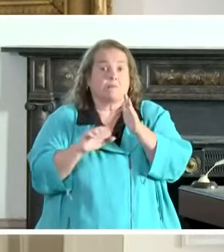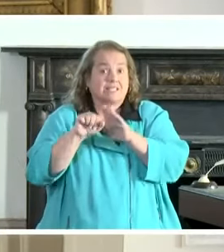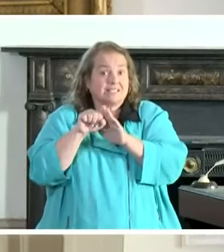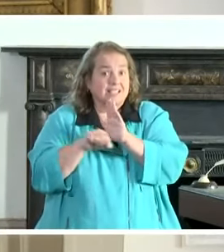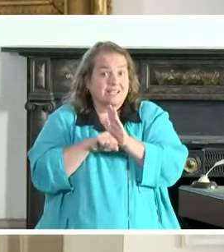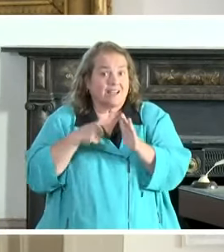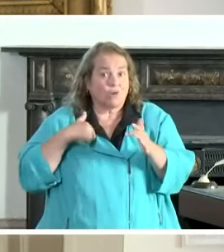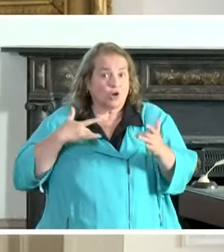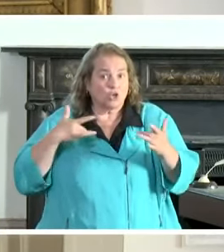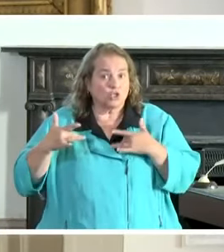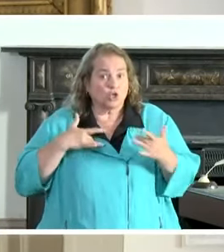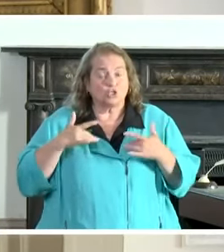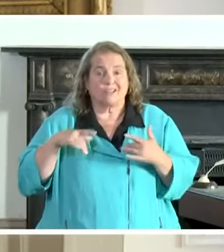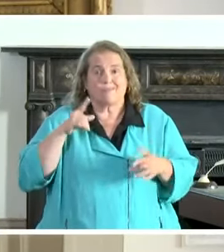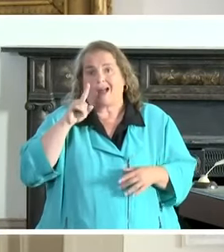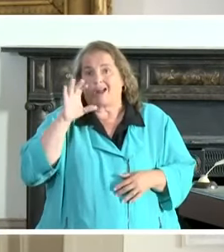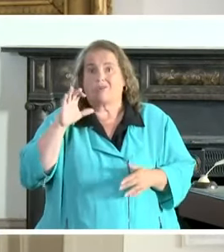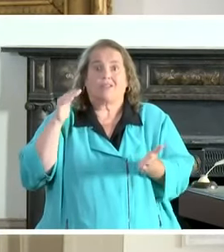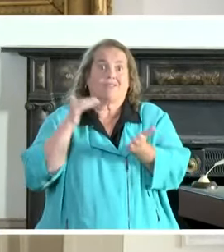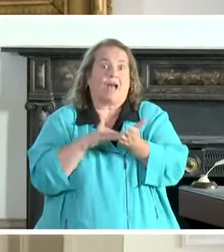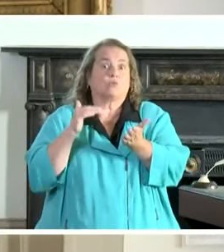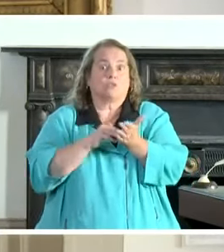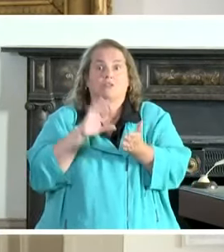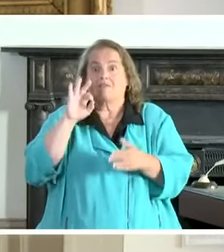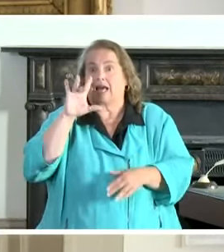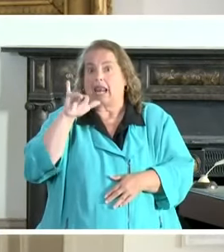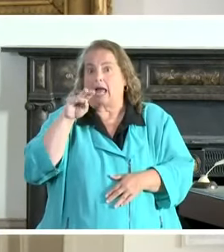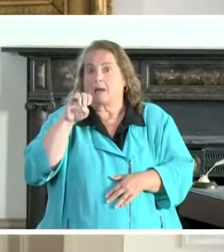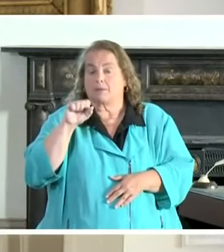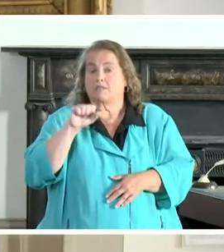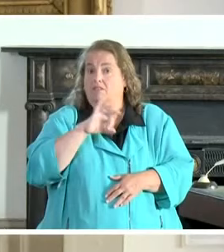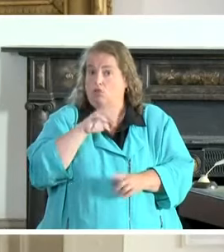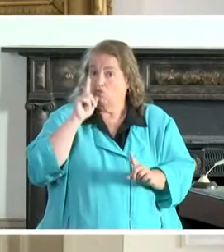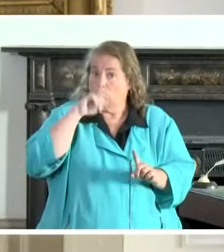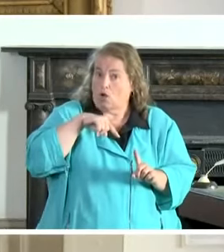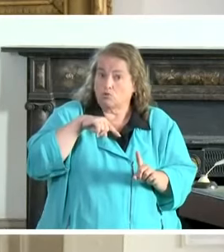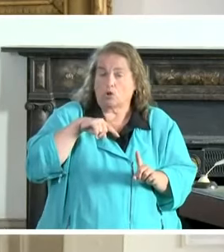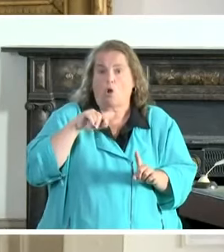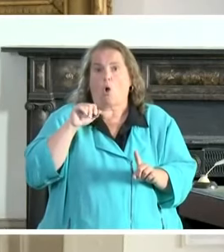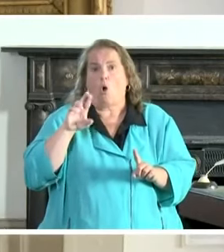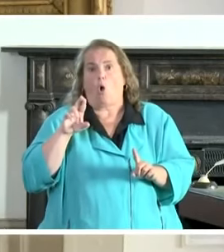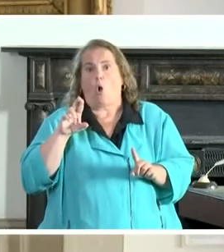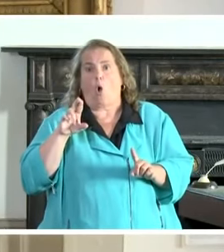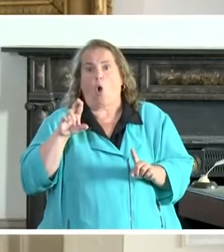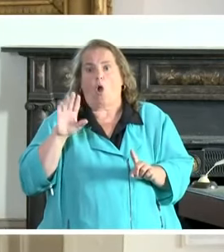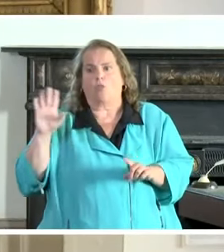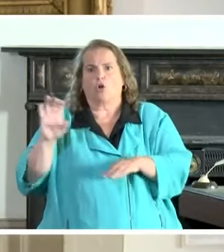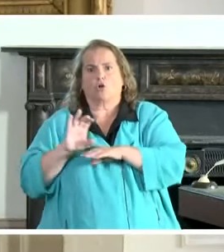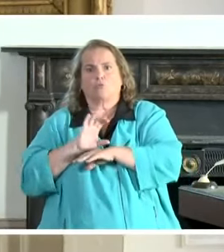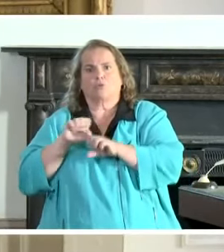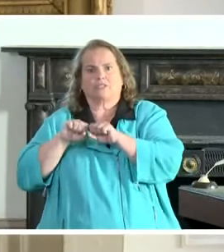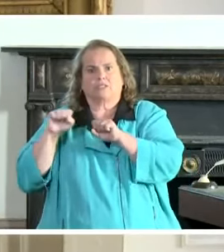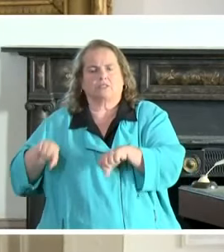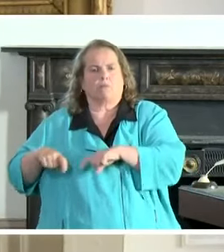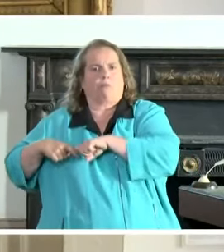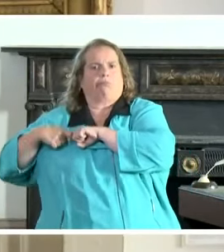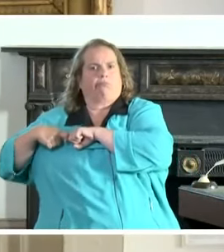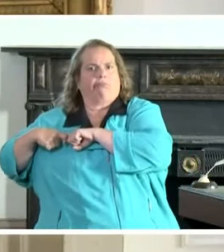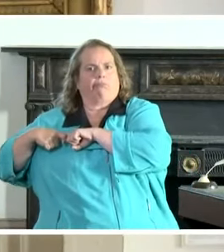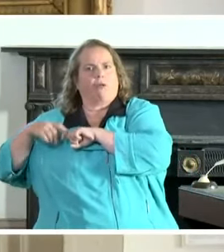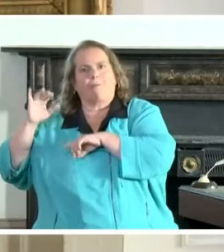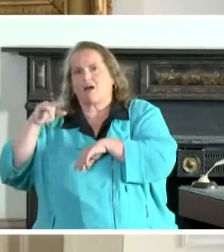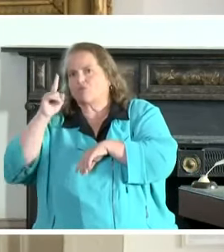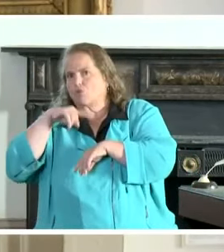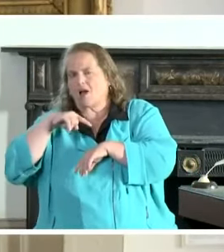concerns about hundreds of thousands of claims and whether they are fraudulent or they've been held up on their computer system by